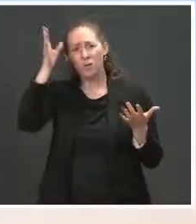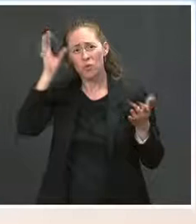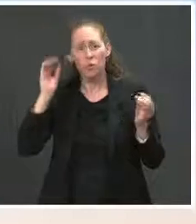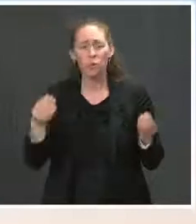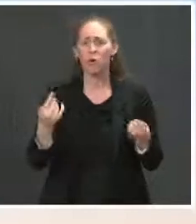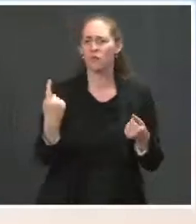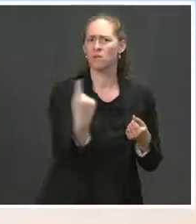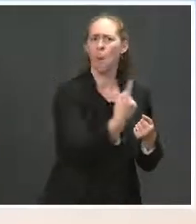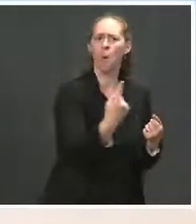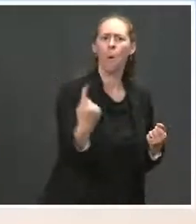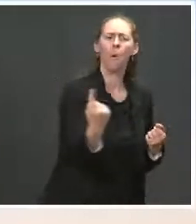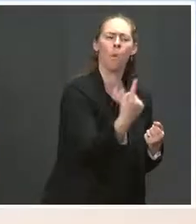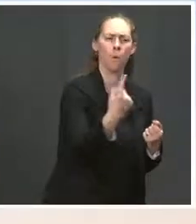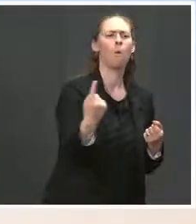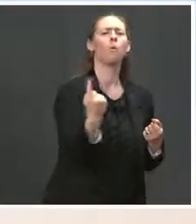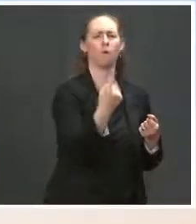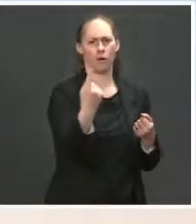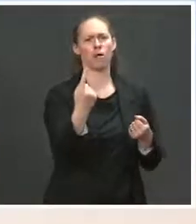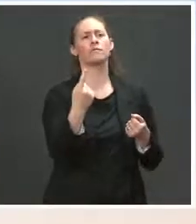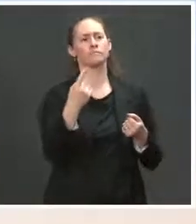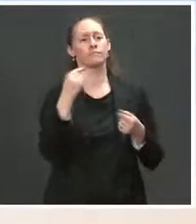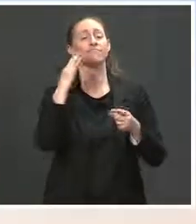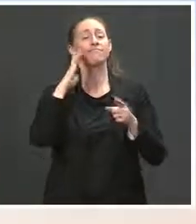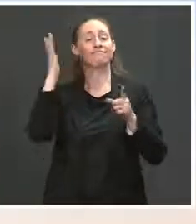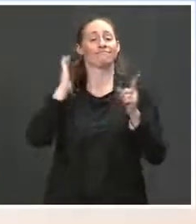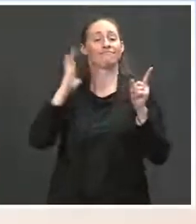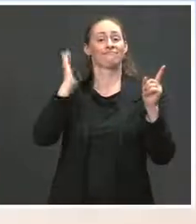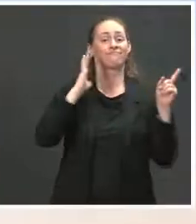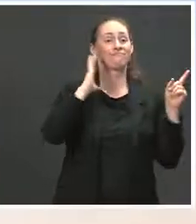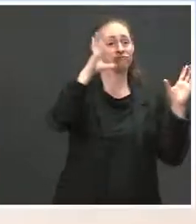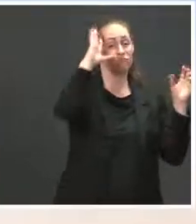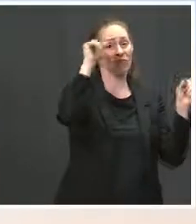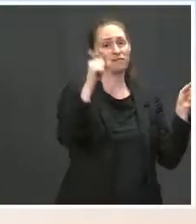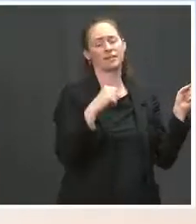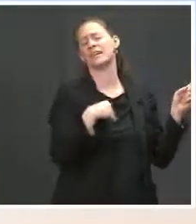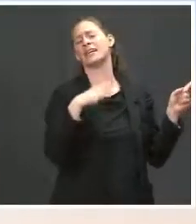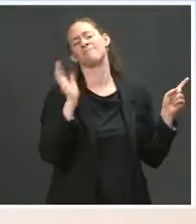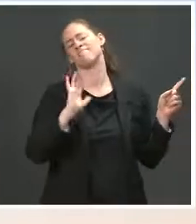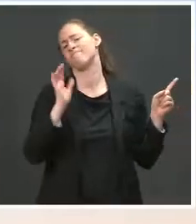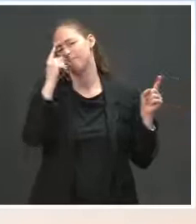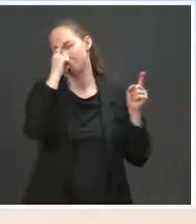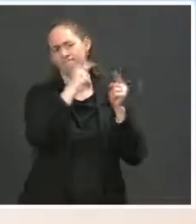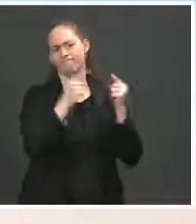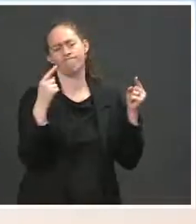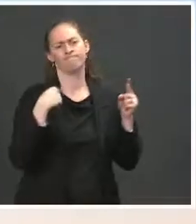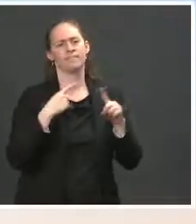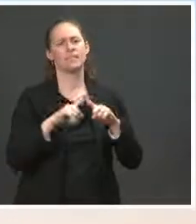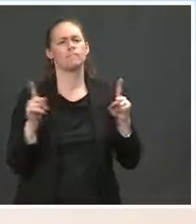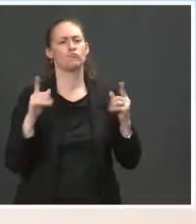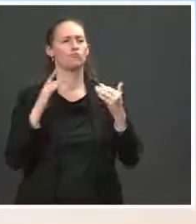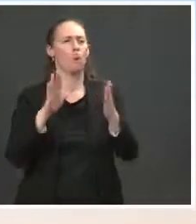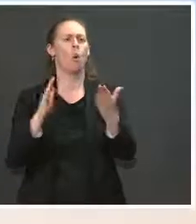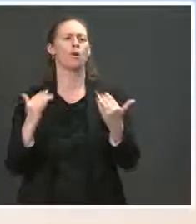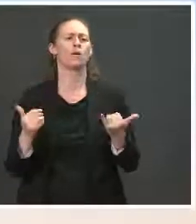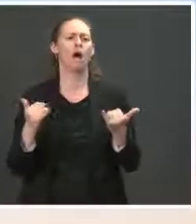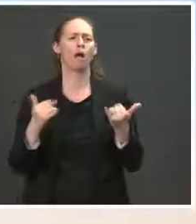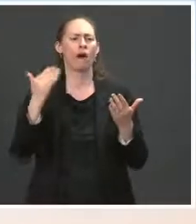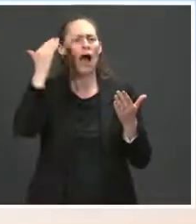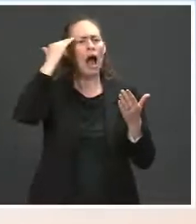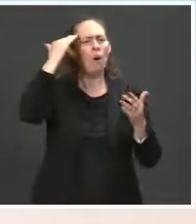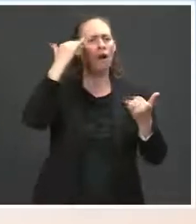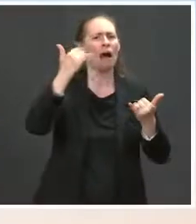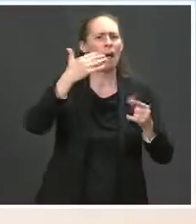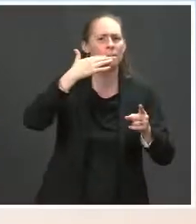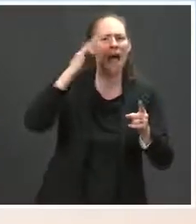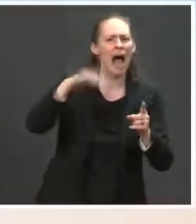that was not the same as the former administration. So we understand and we have heard the frustration about this issue, but our objective as